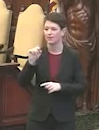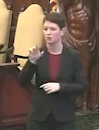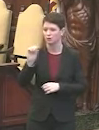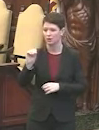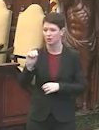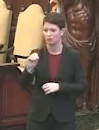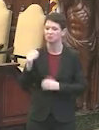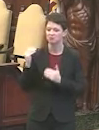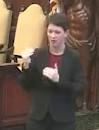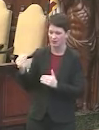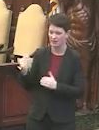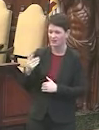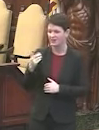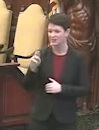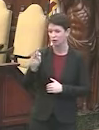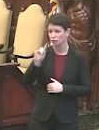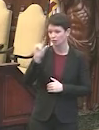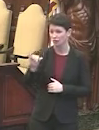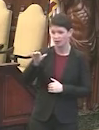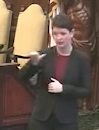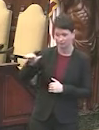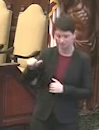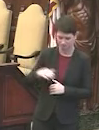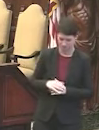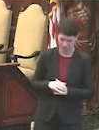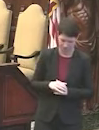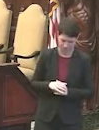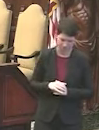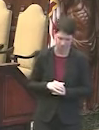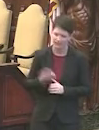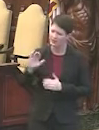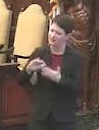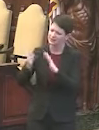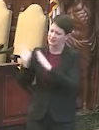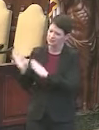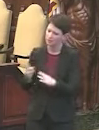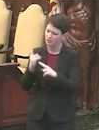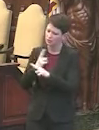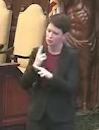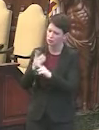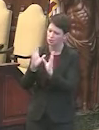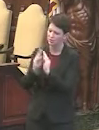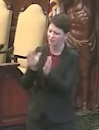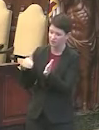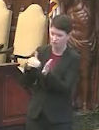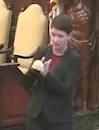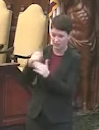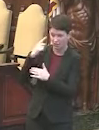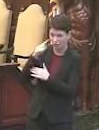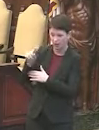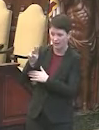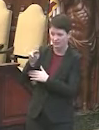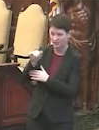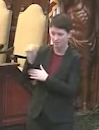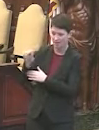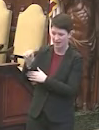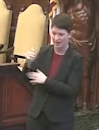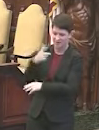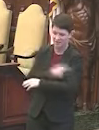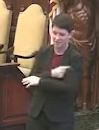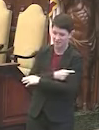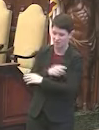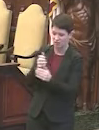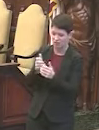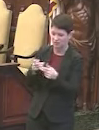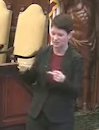Right. Thank you. This is for Dr. Farley. Does the city plan to use the convention center as a mass vaccination site